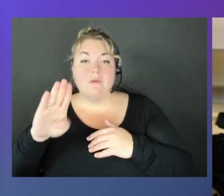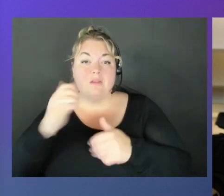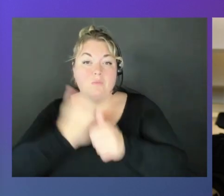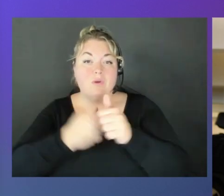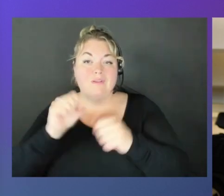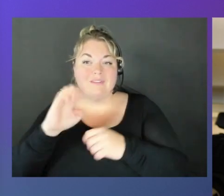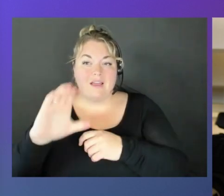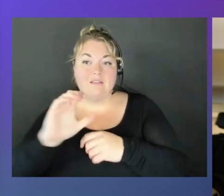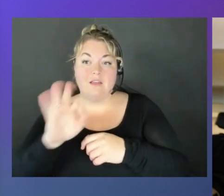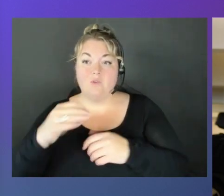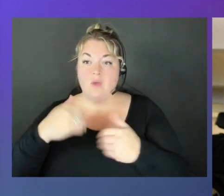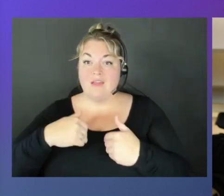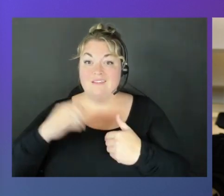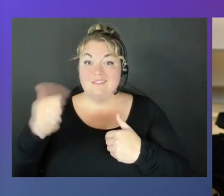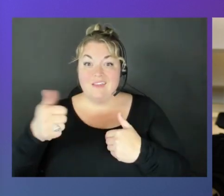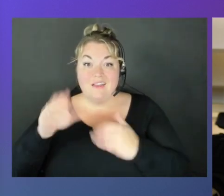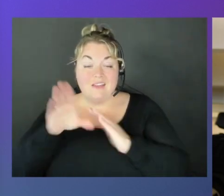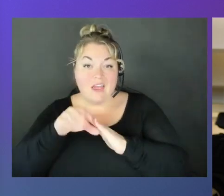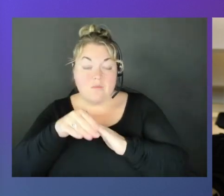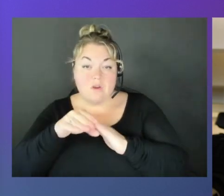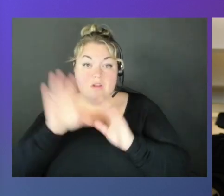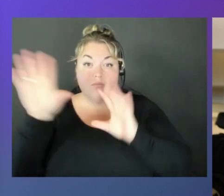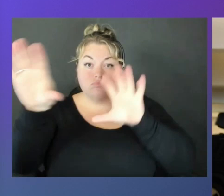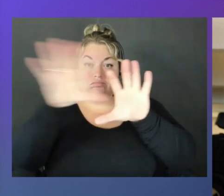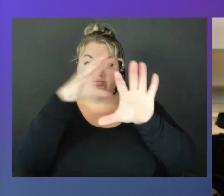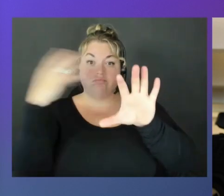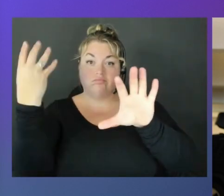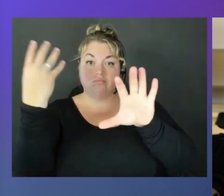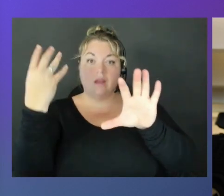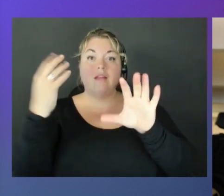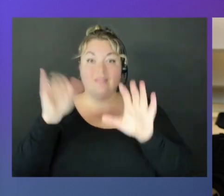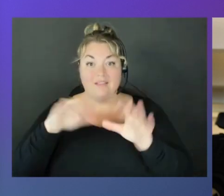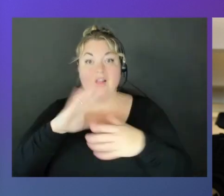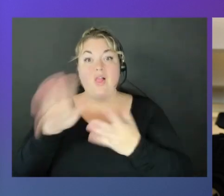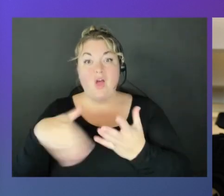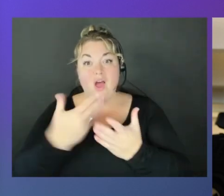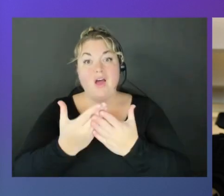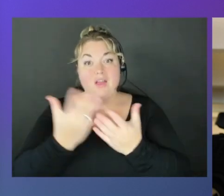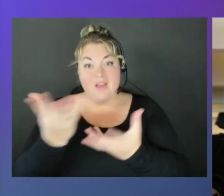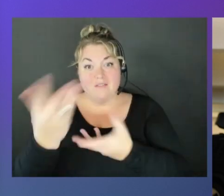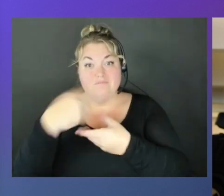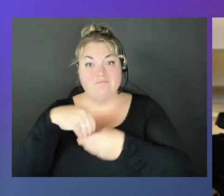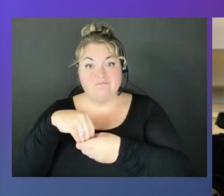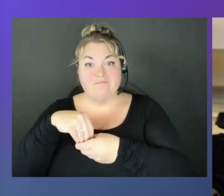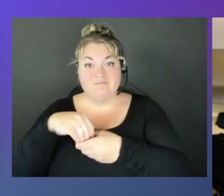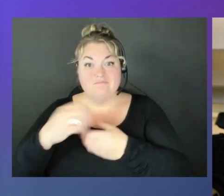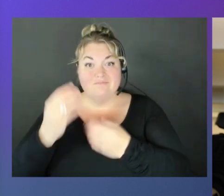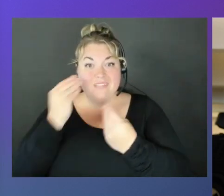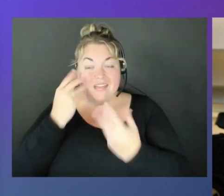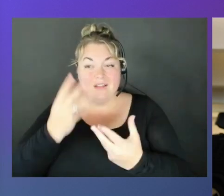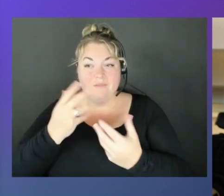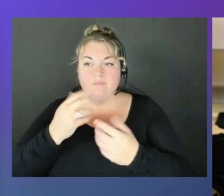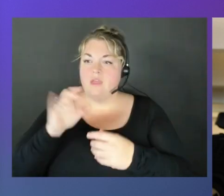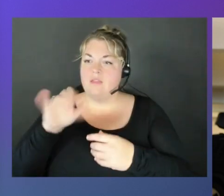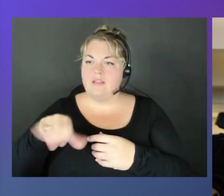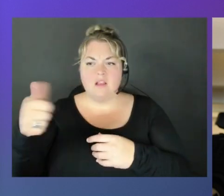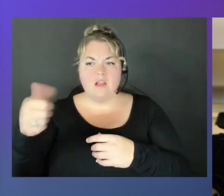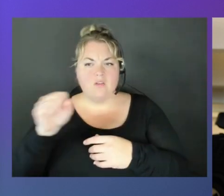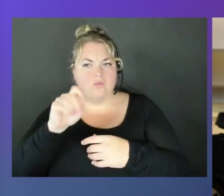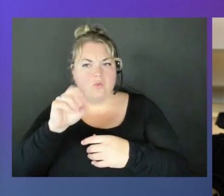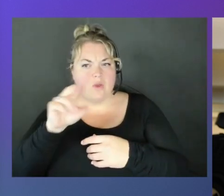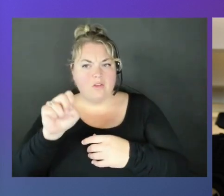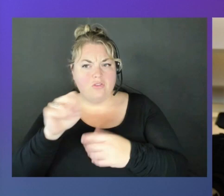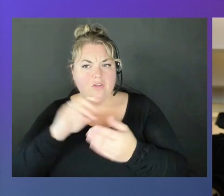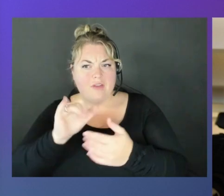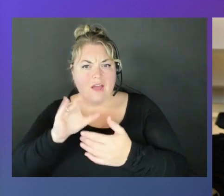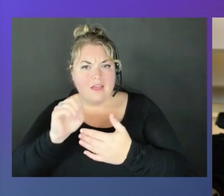like 10 cameras plus four liners, then you generate a lot of data. Interesting. And I see this is another storage device, right? Yes.